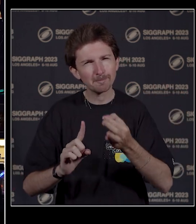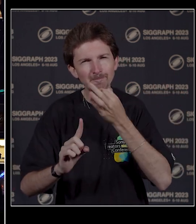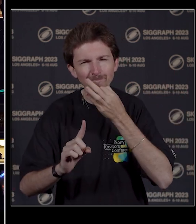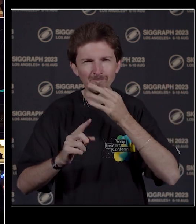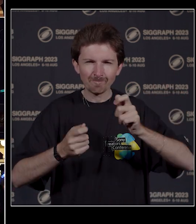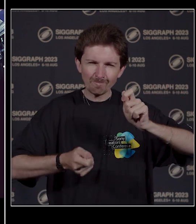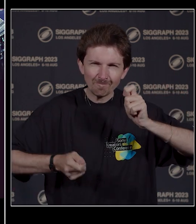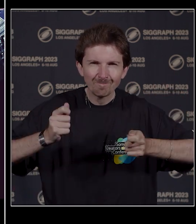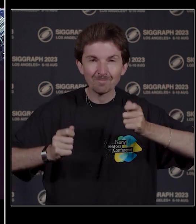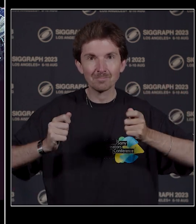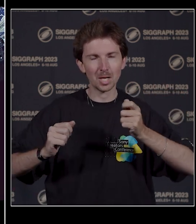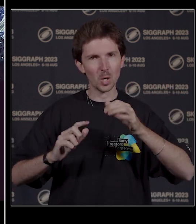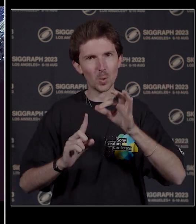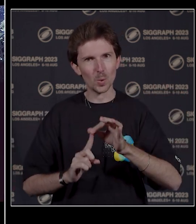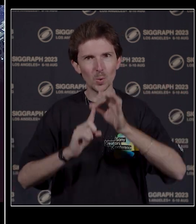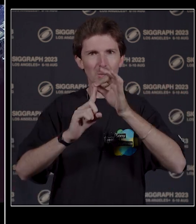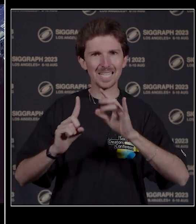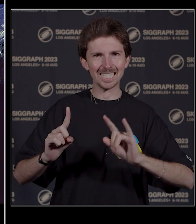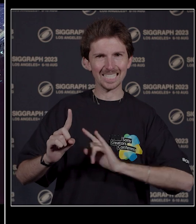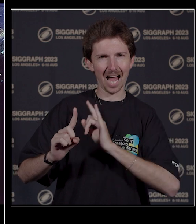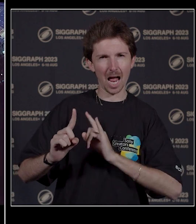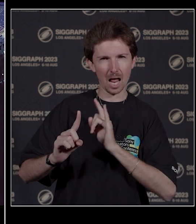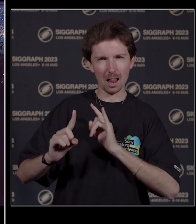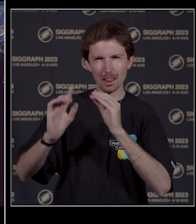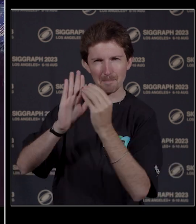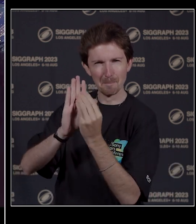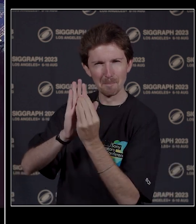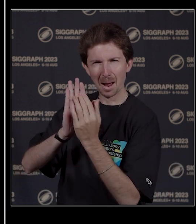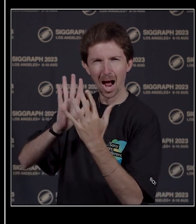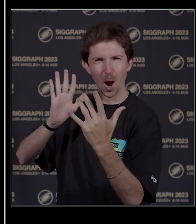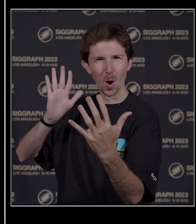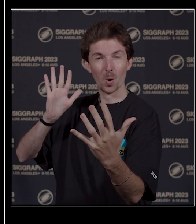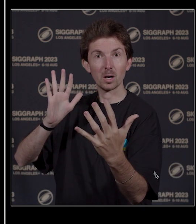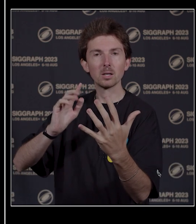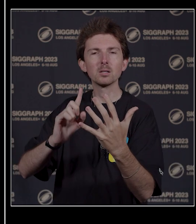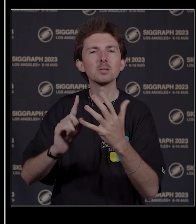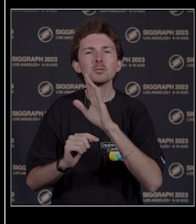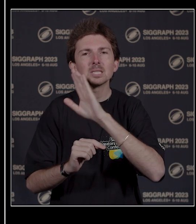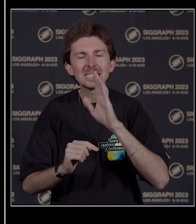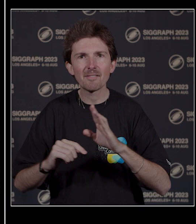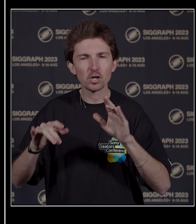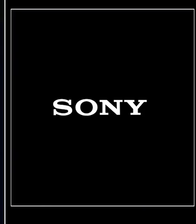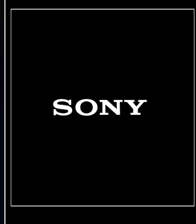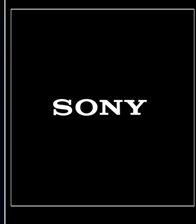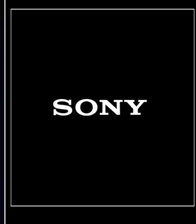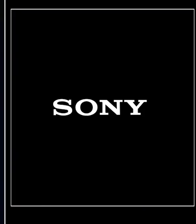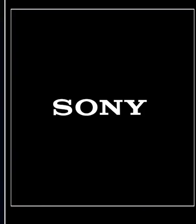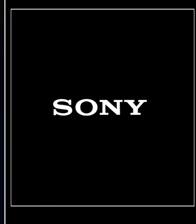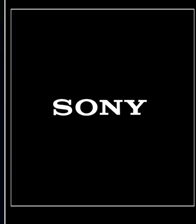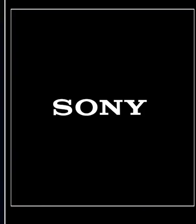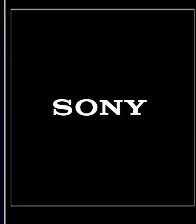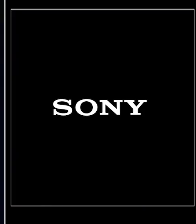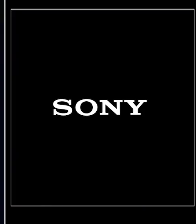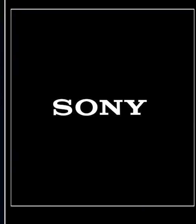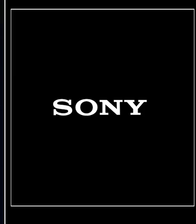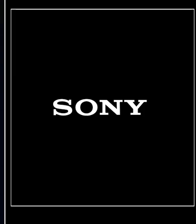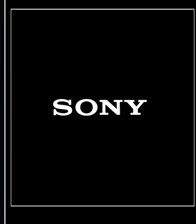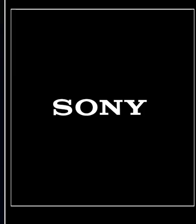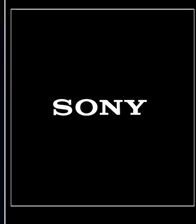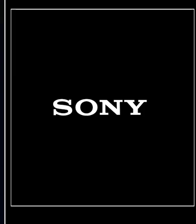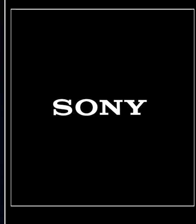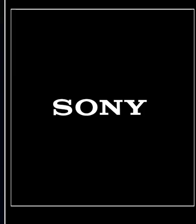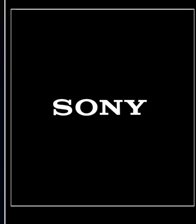stylized, but never at this scale, diversity, and never across an entire film. How we capture data